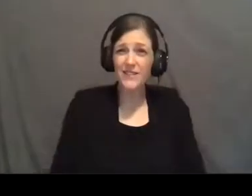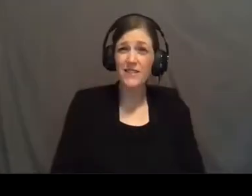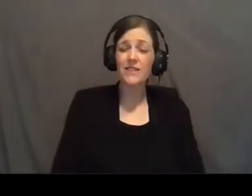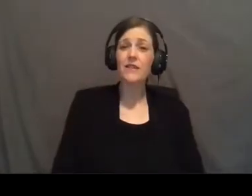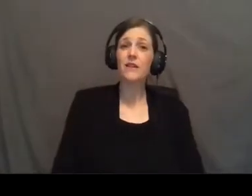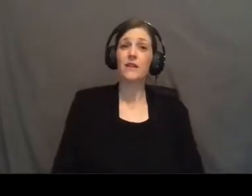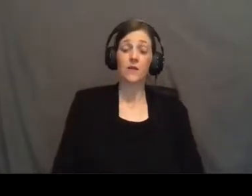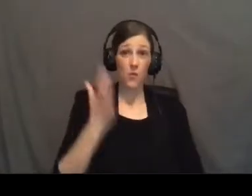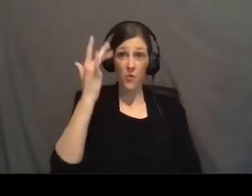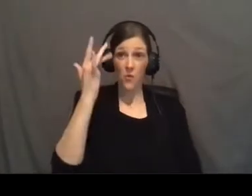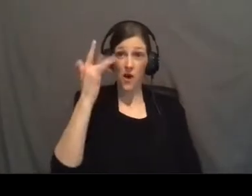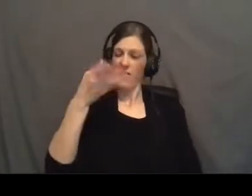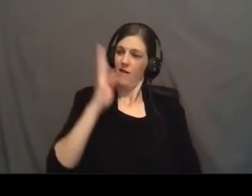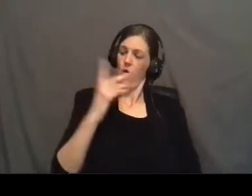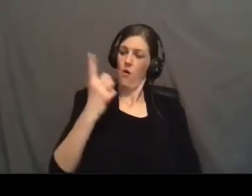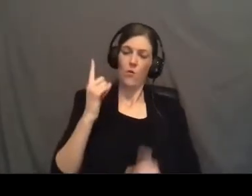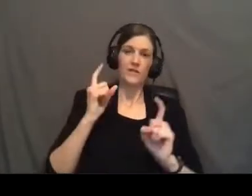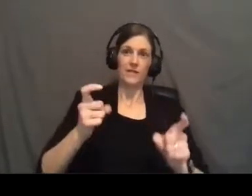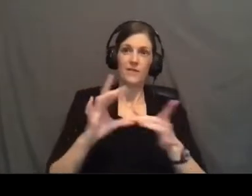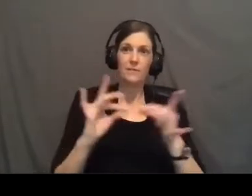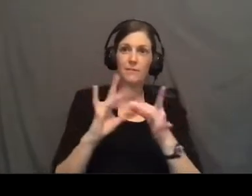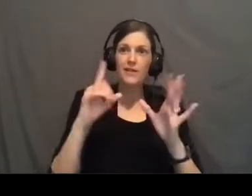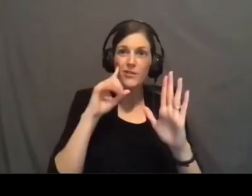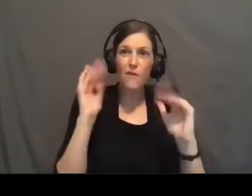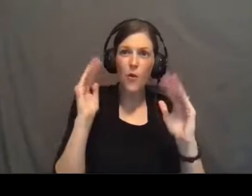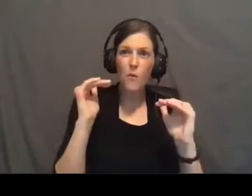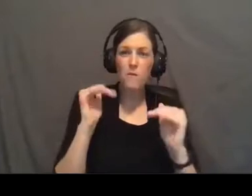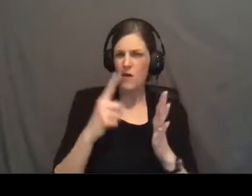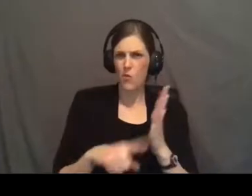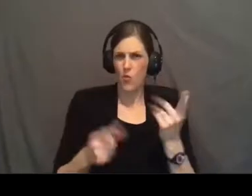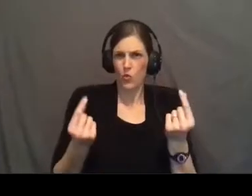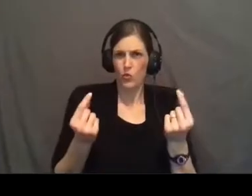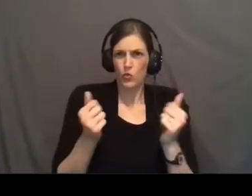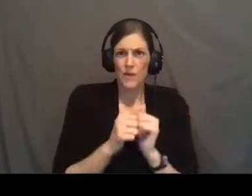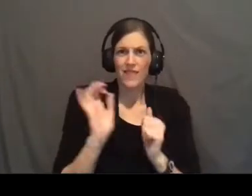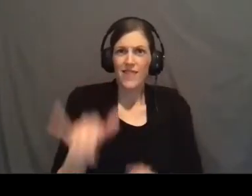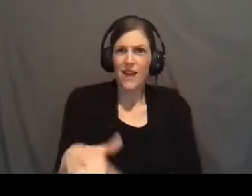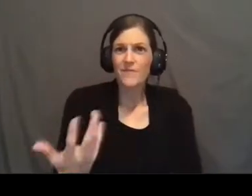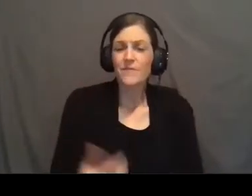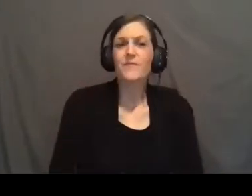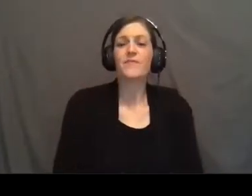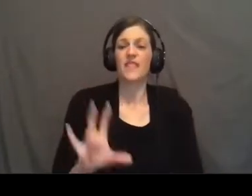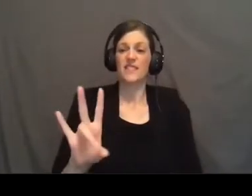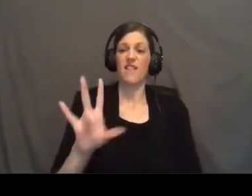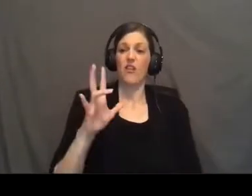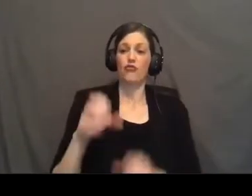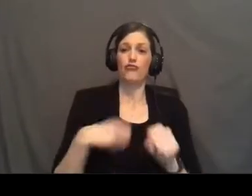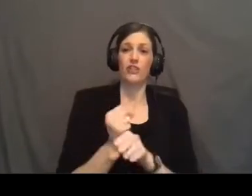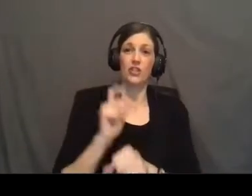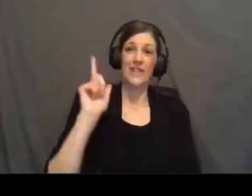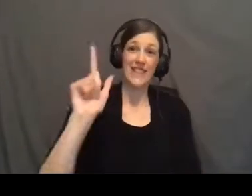because God always gives a message of hope. What will you do with it? 700 years later,